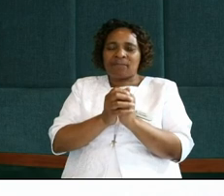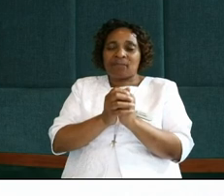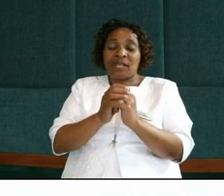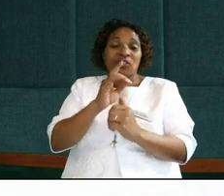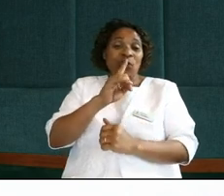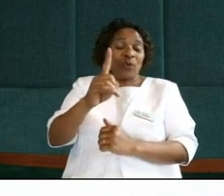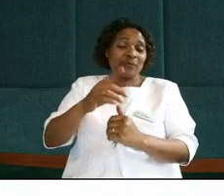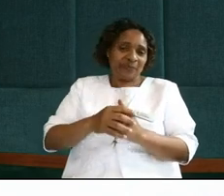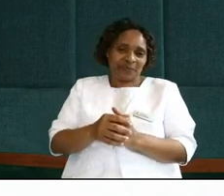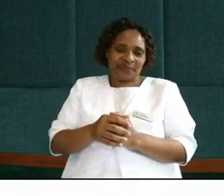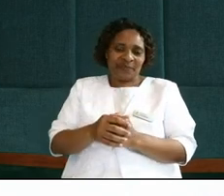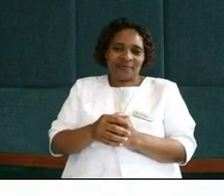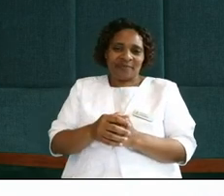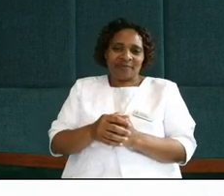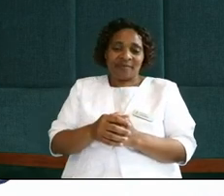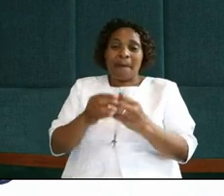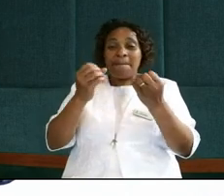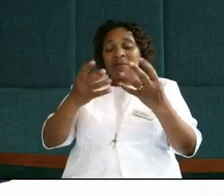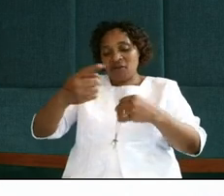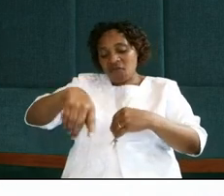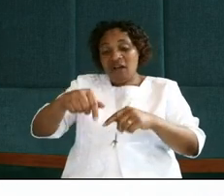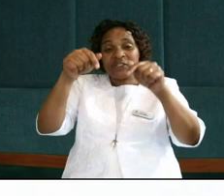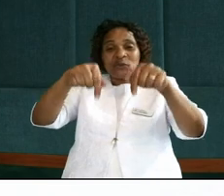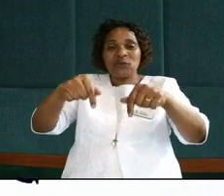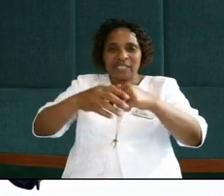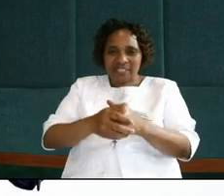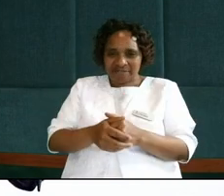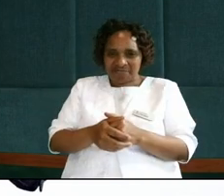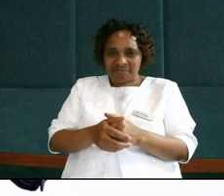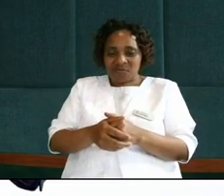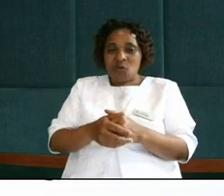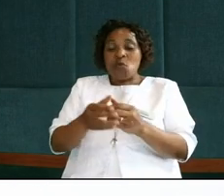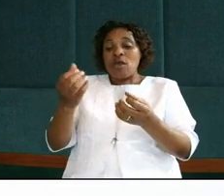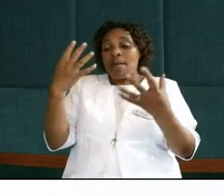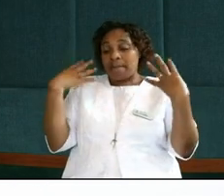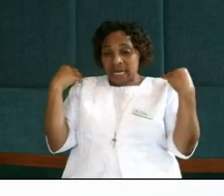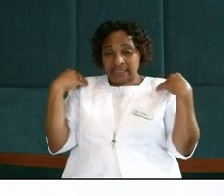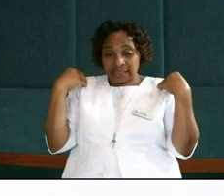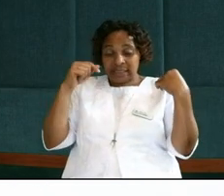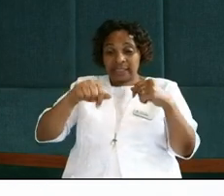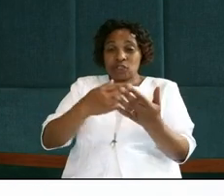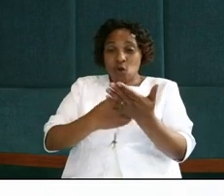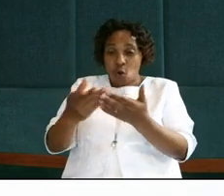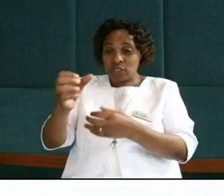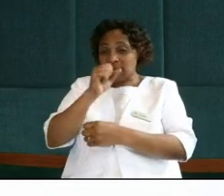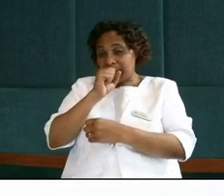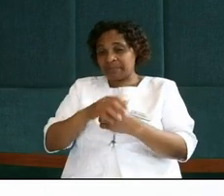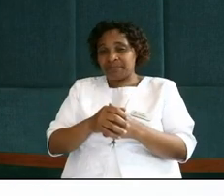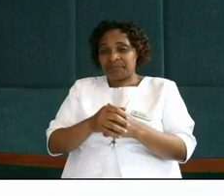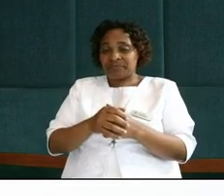And so, like most of us today who are going to participate in the Holy Holy Communion, we have all been washed.